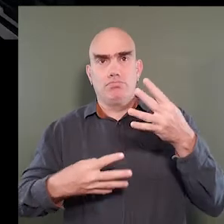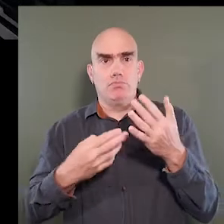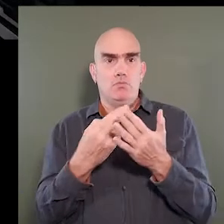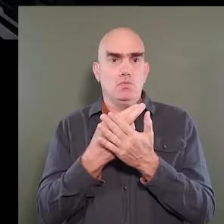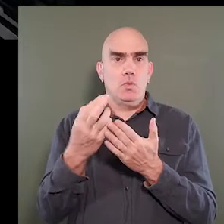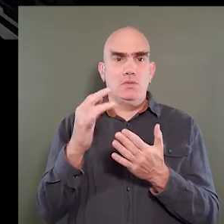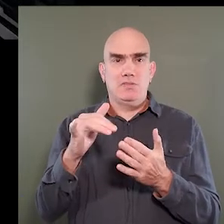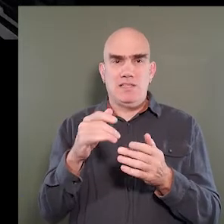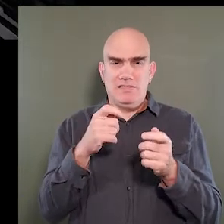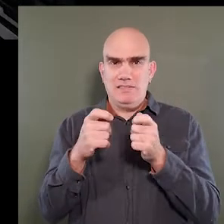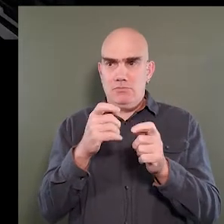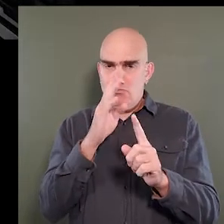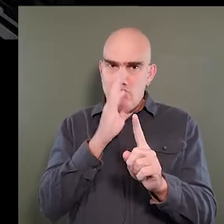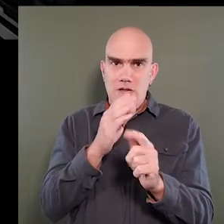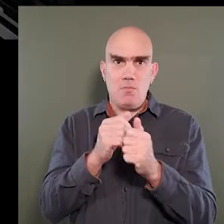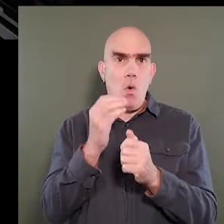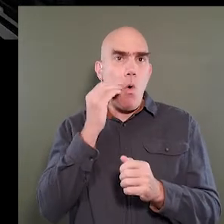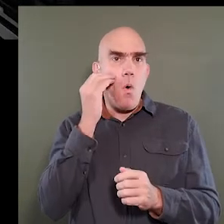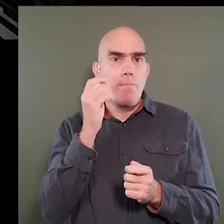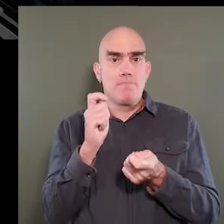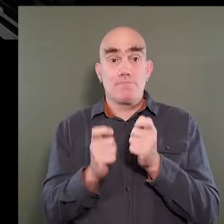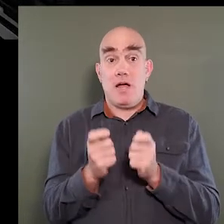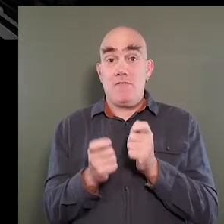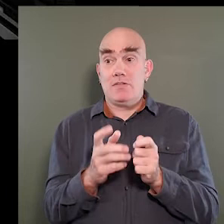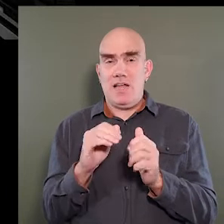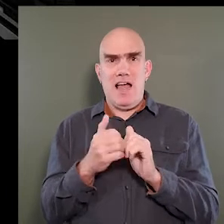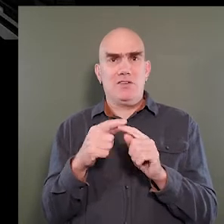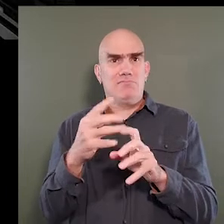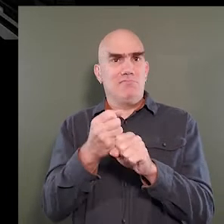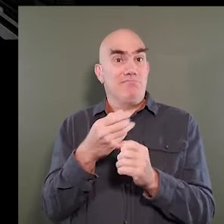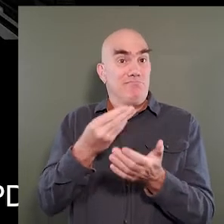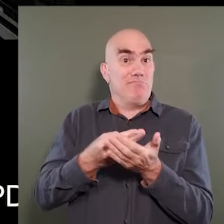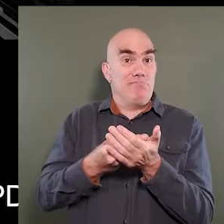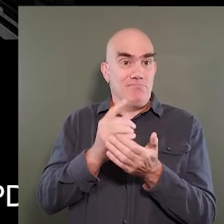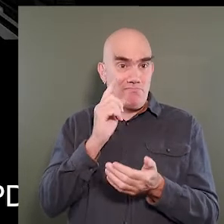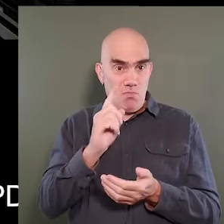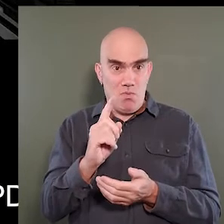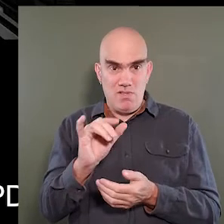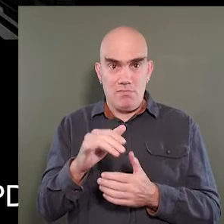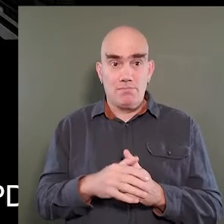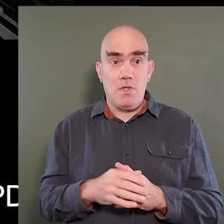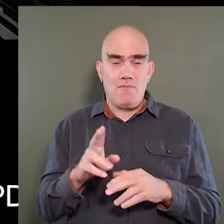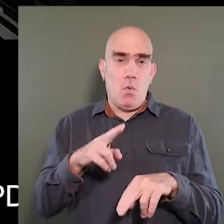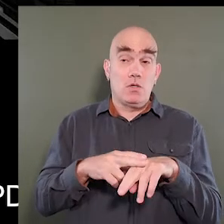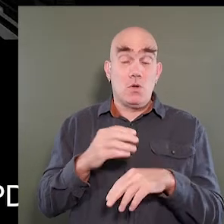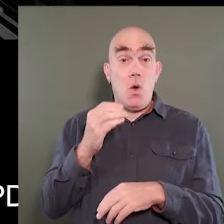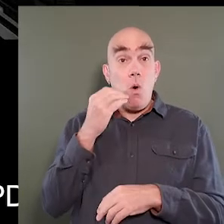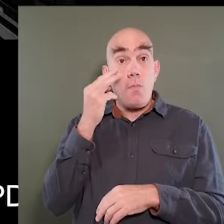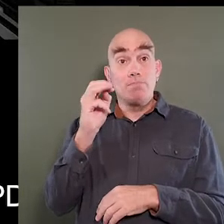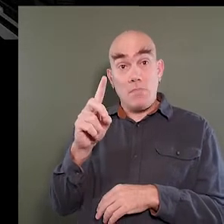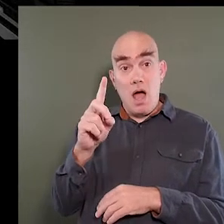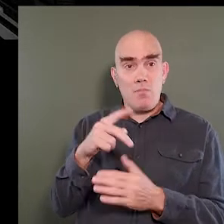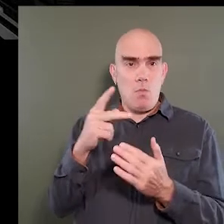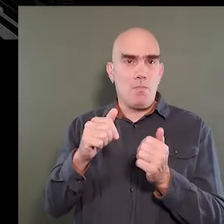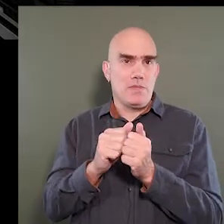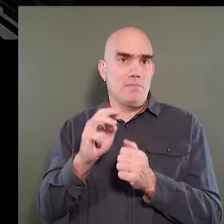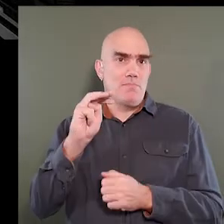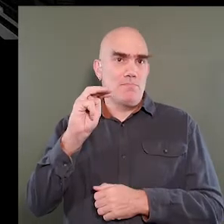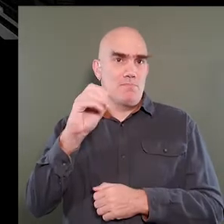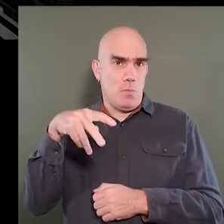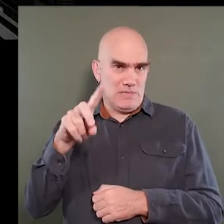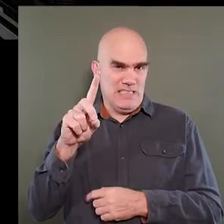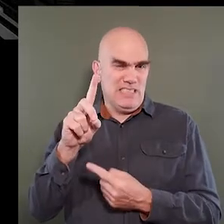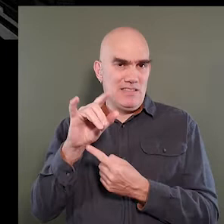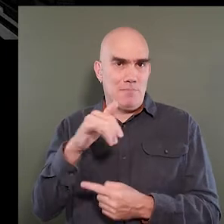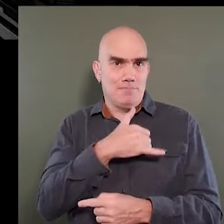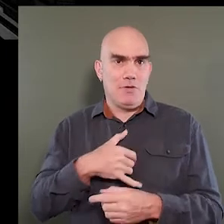directly with home modifications and how to obtain funding for them. Of course, OMAD, the program with MOPD, the Mayor's Office